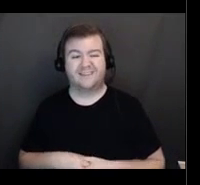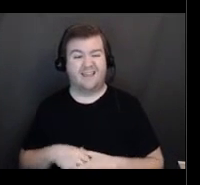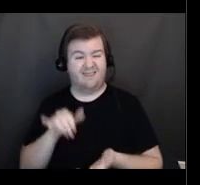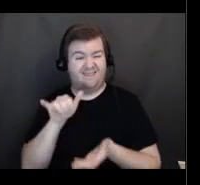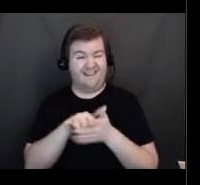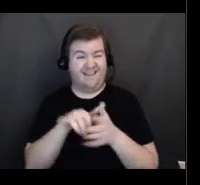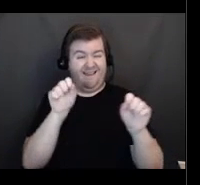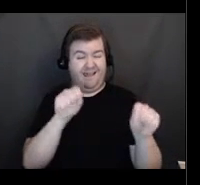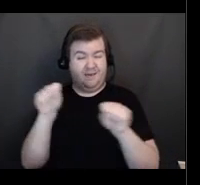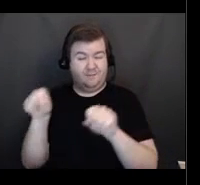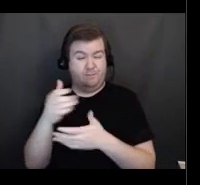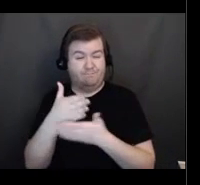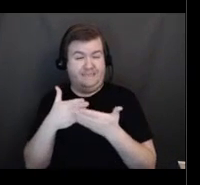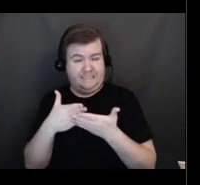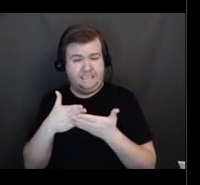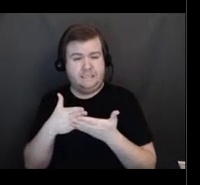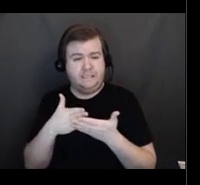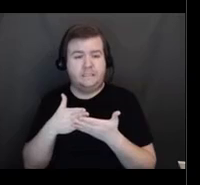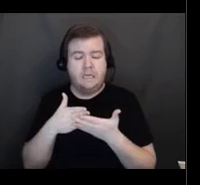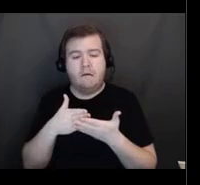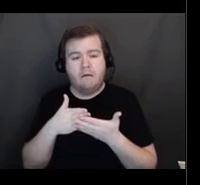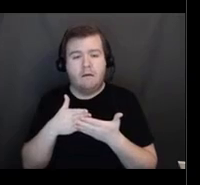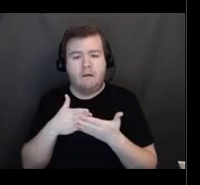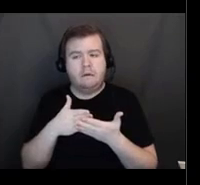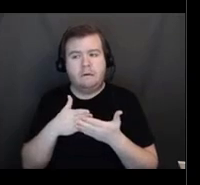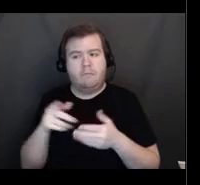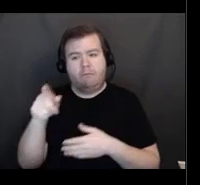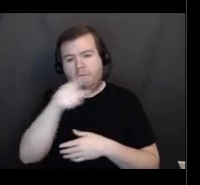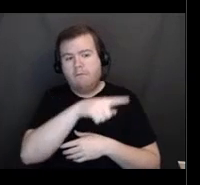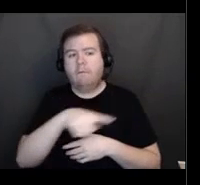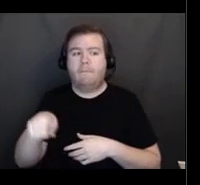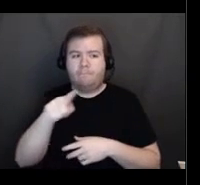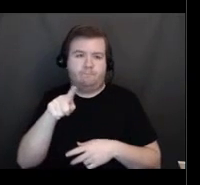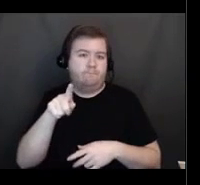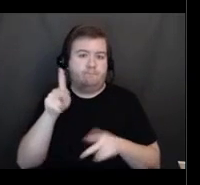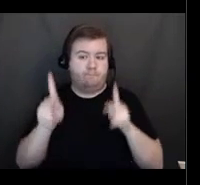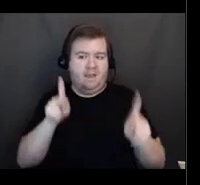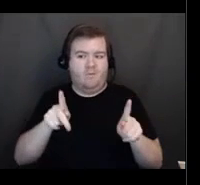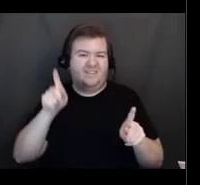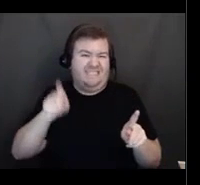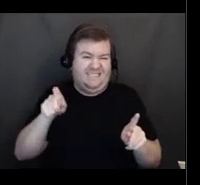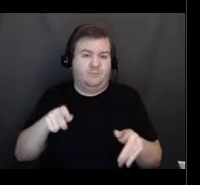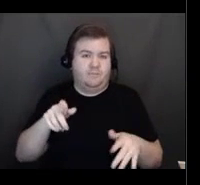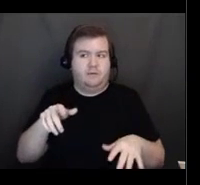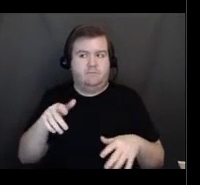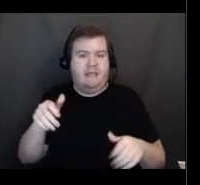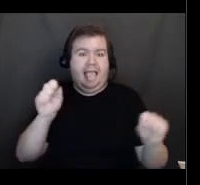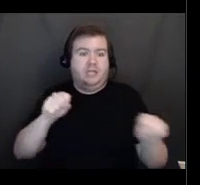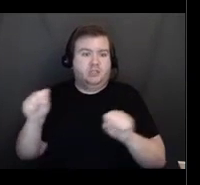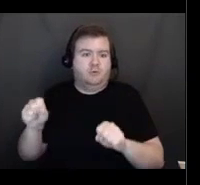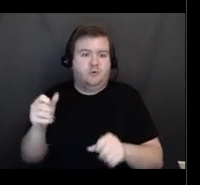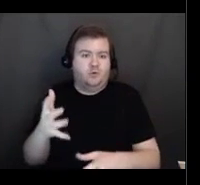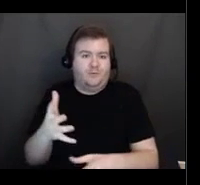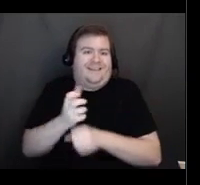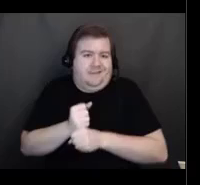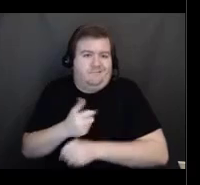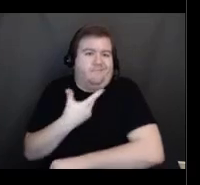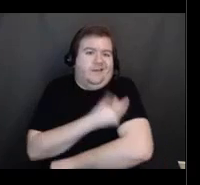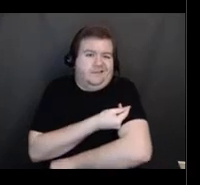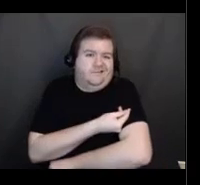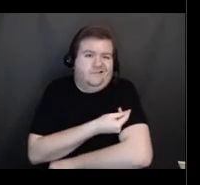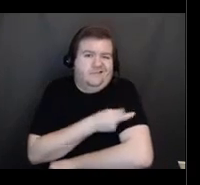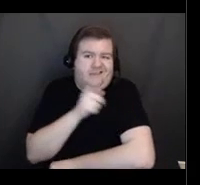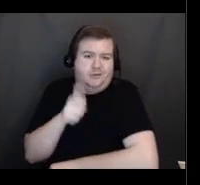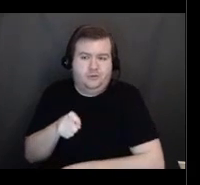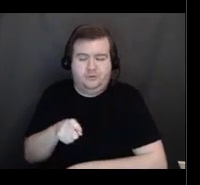you know, folks will need to be eligible in order to receive the vaccination. And that eligibility right now, as of right